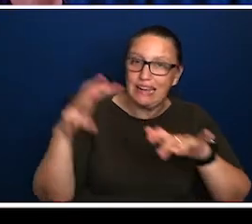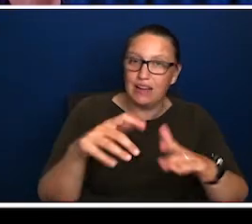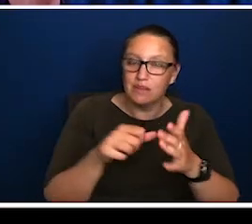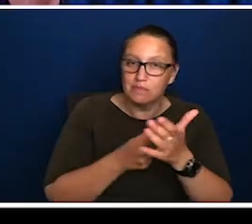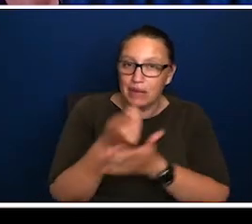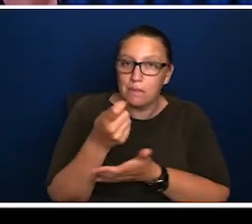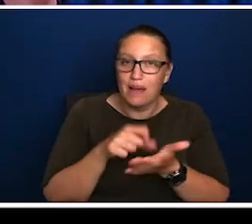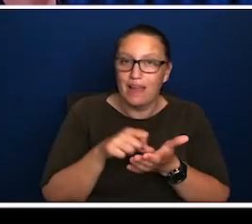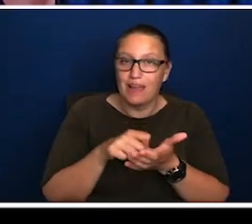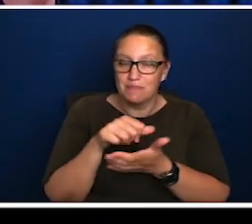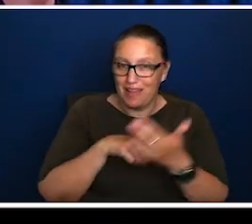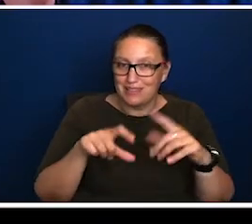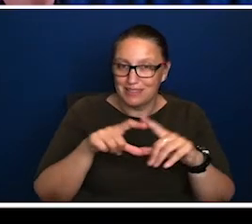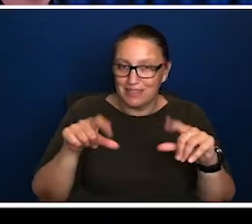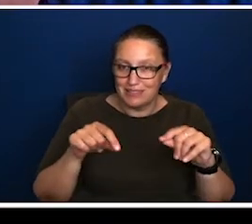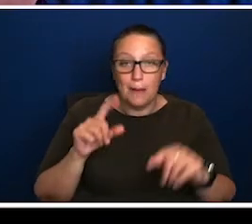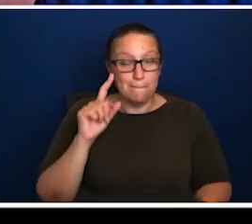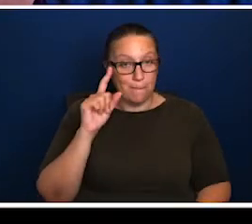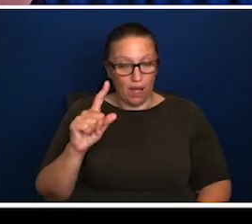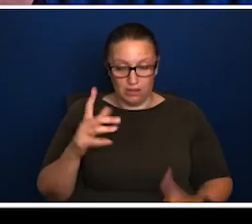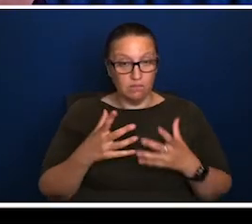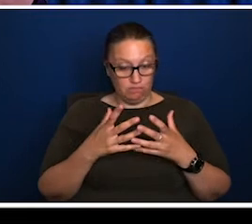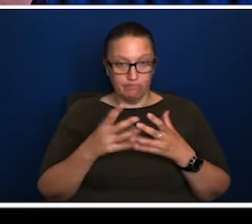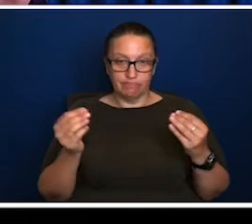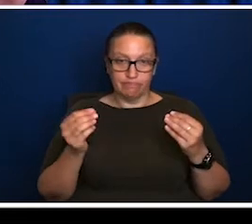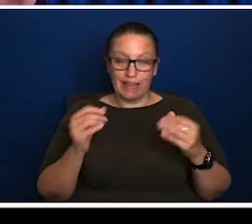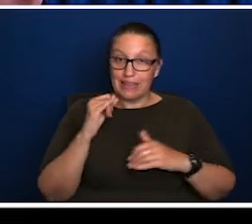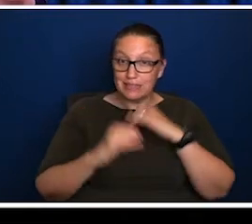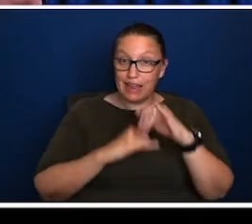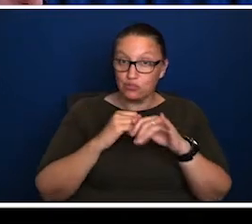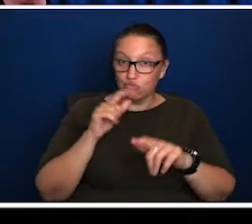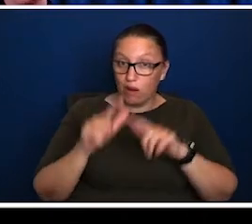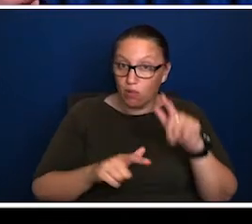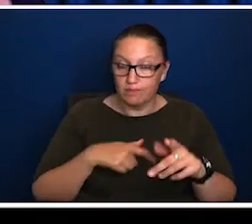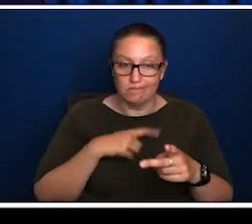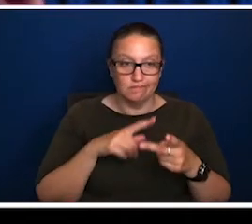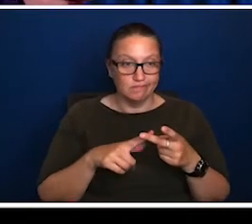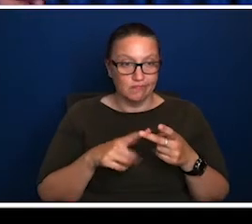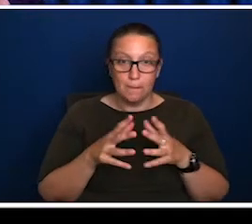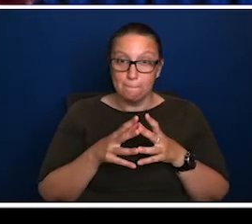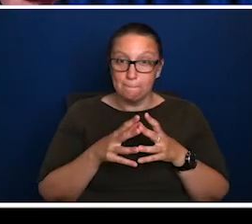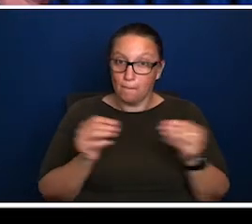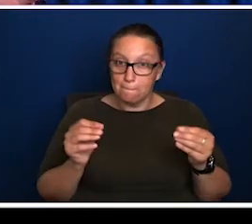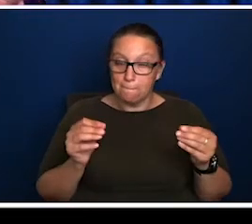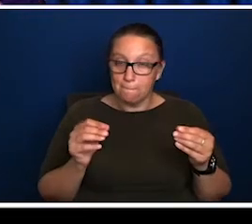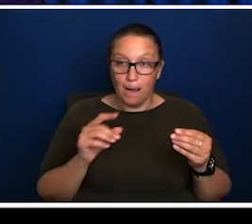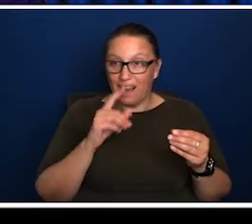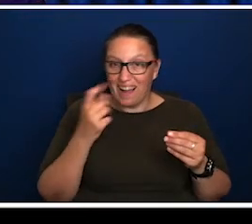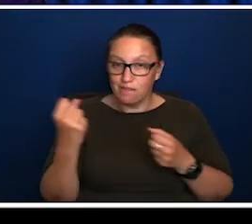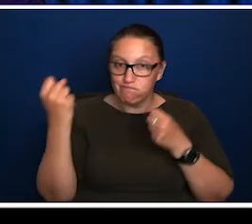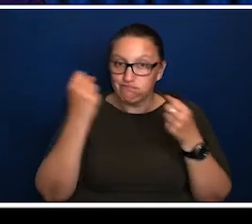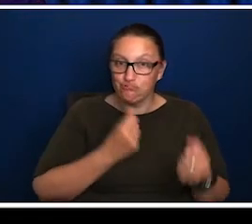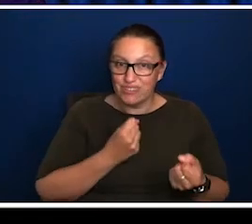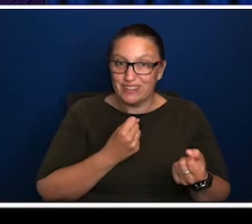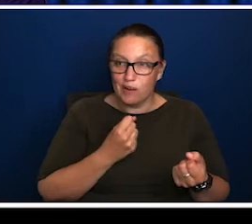the international travel, and also absent of, even if you could in a quarantine sense, maybe bring a couple of stars down,